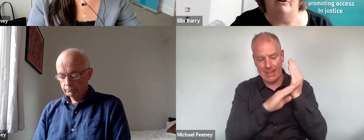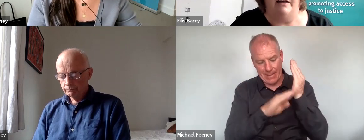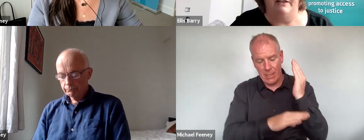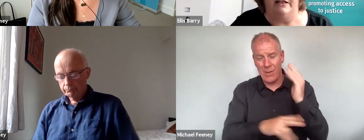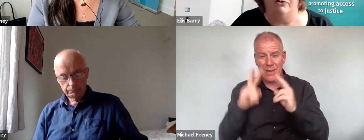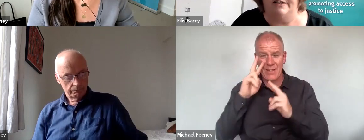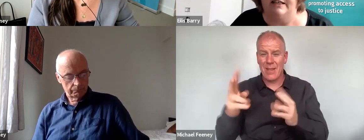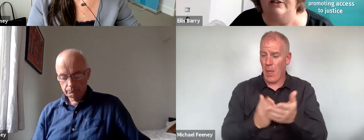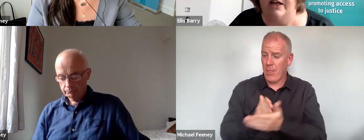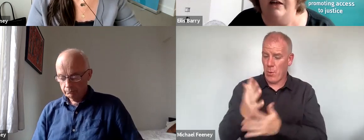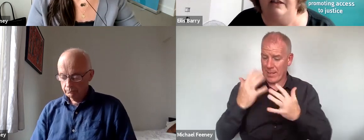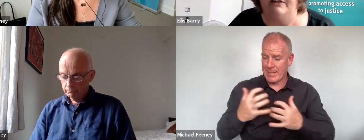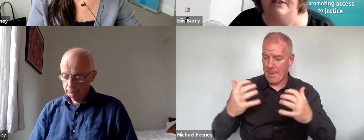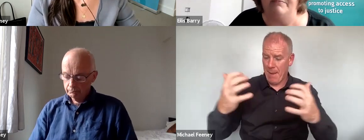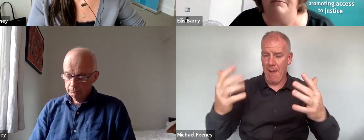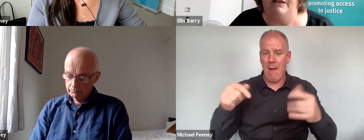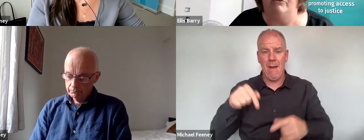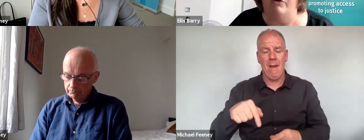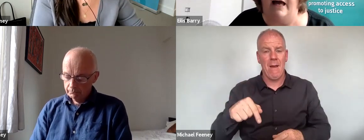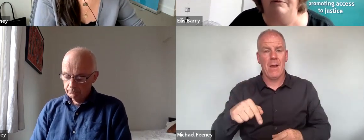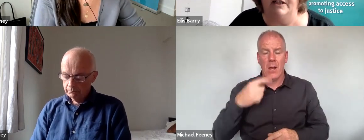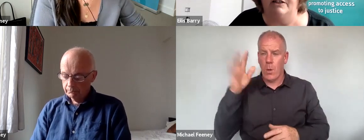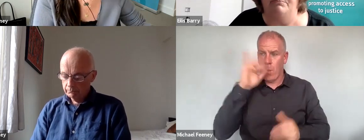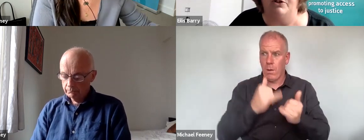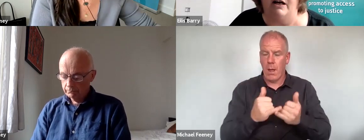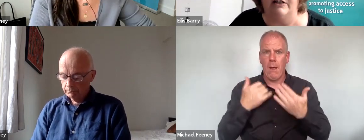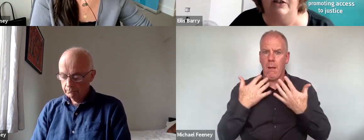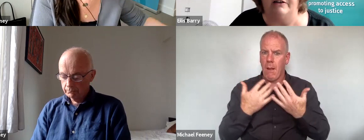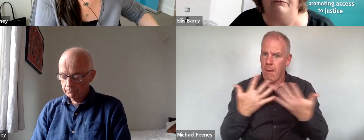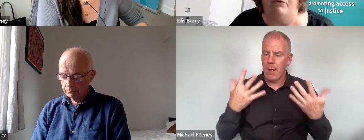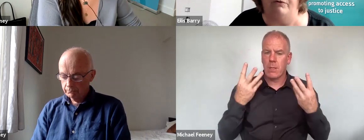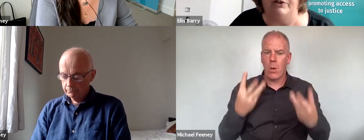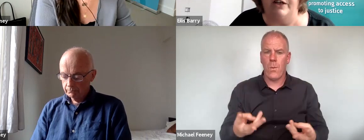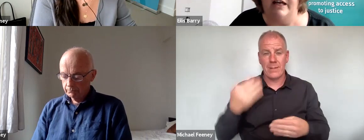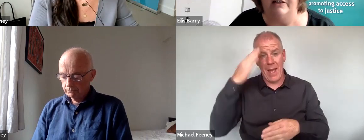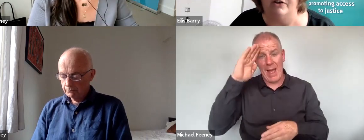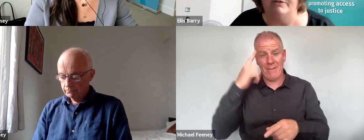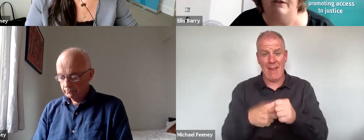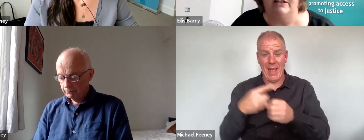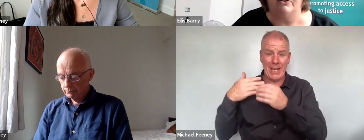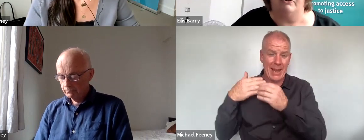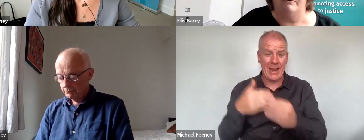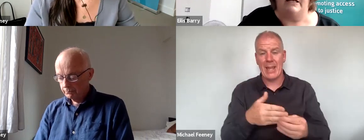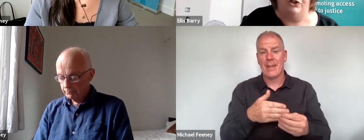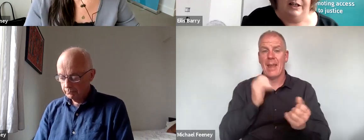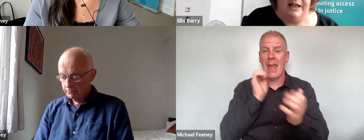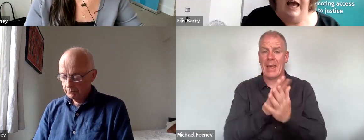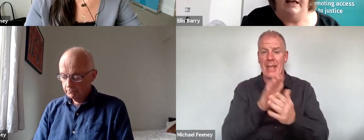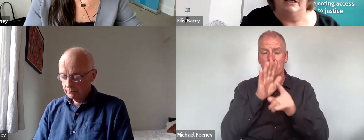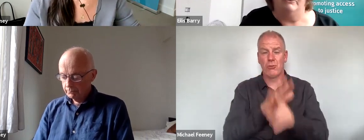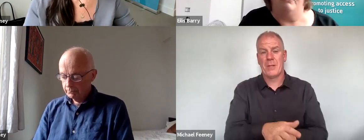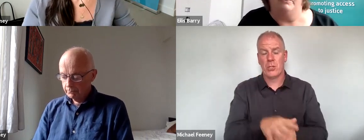seminar and the interest in it that there seems to be a growing appetite to put Ireland at the forefront in terms of anti-discrimination,